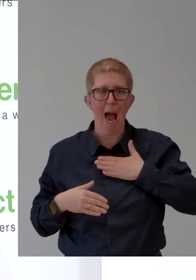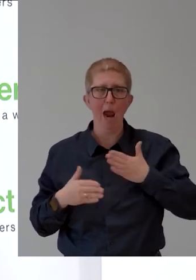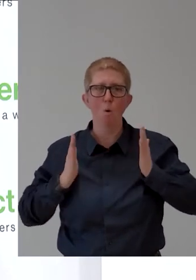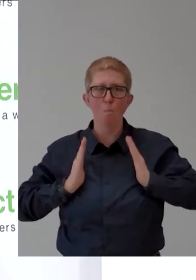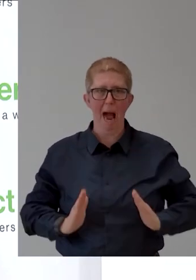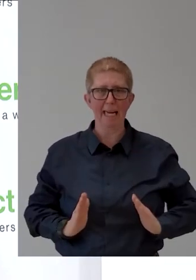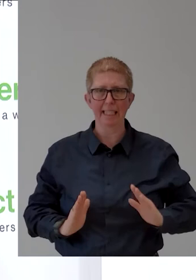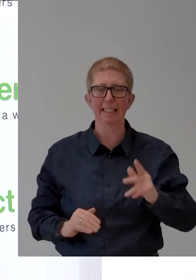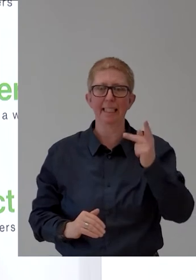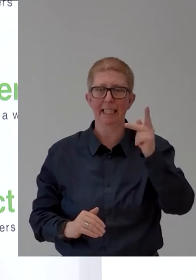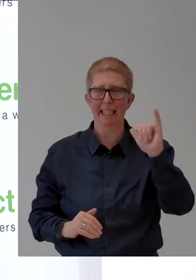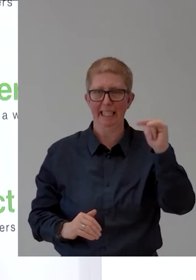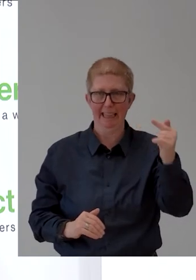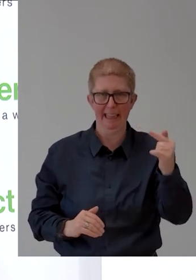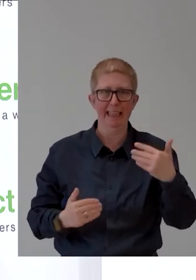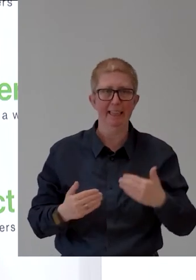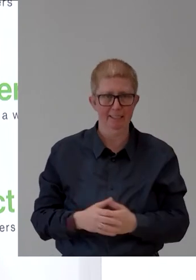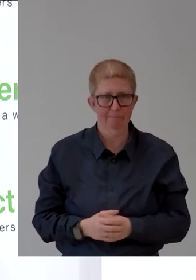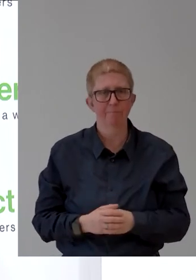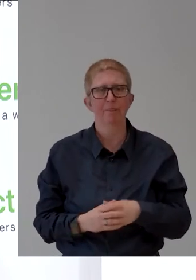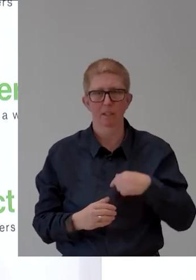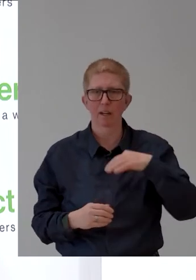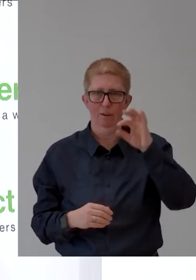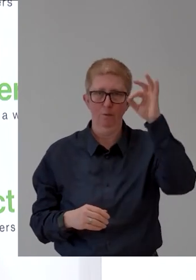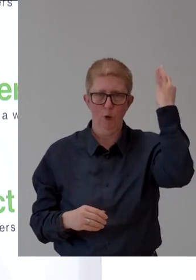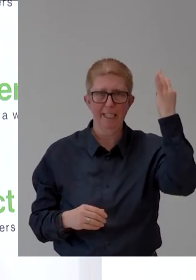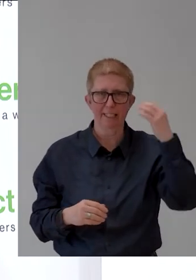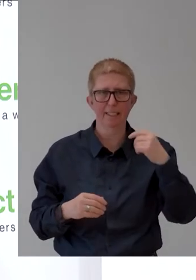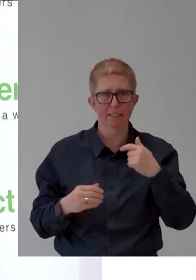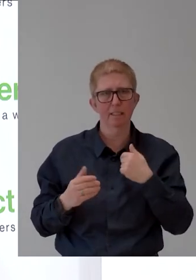And I will have the honor to do the audio description as well.